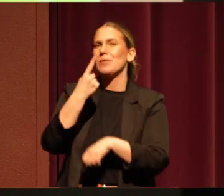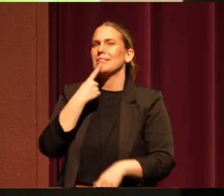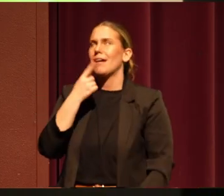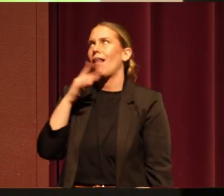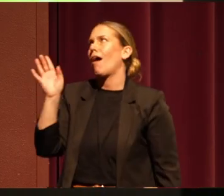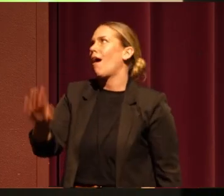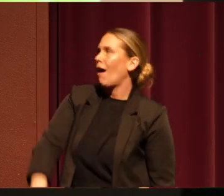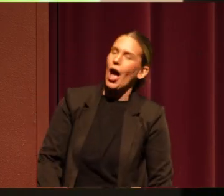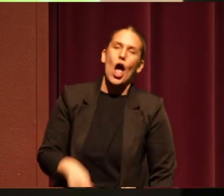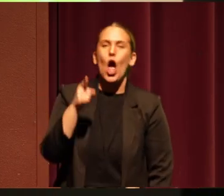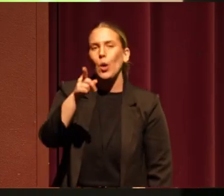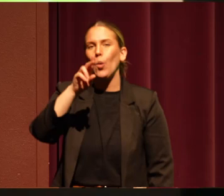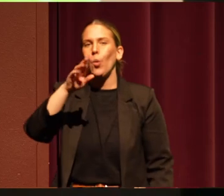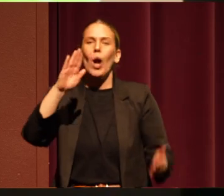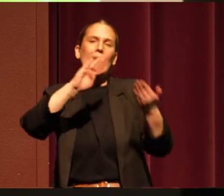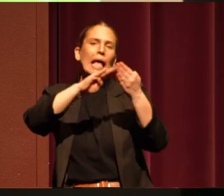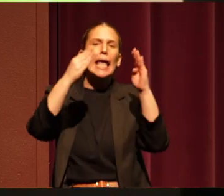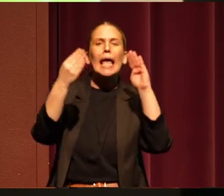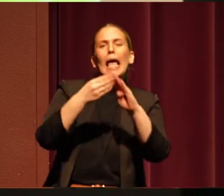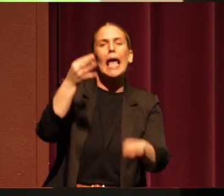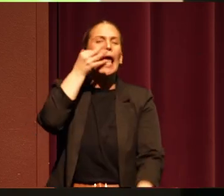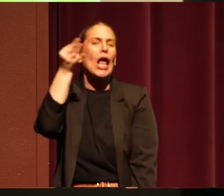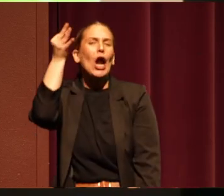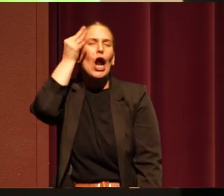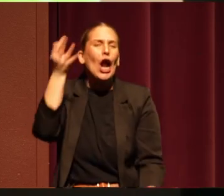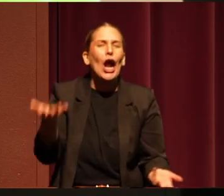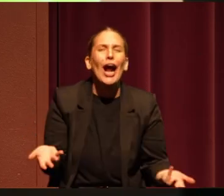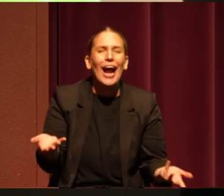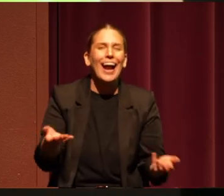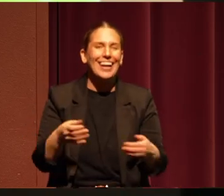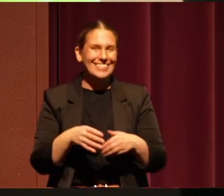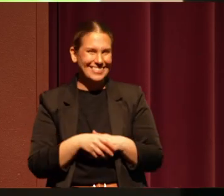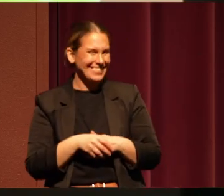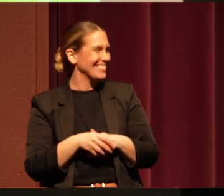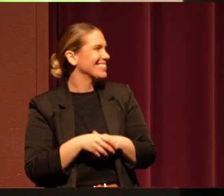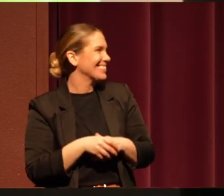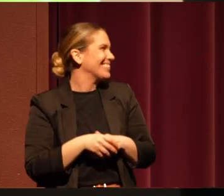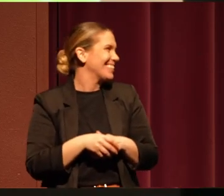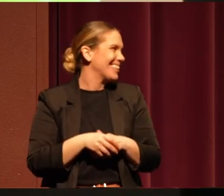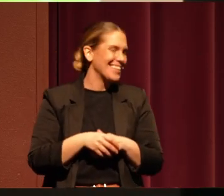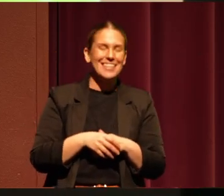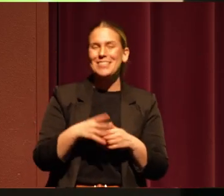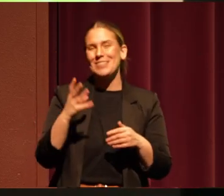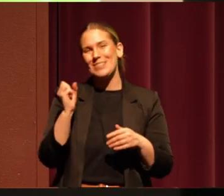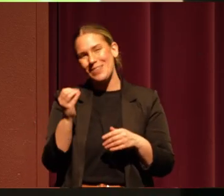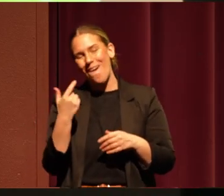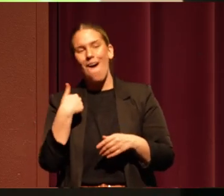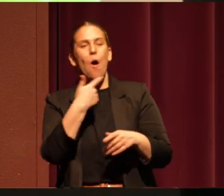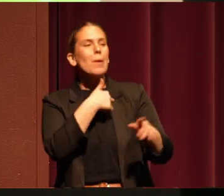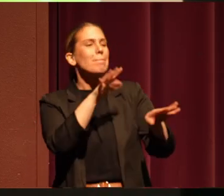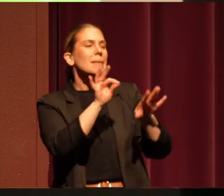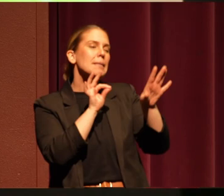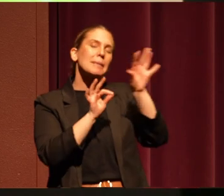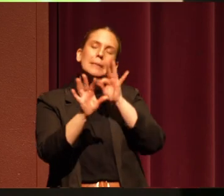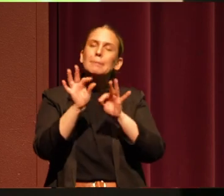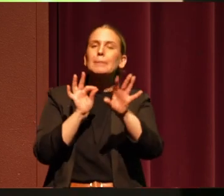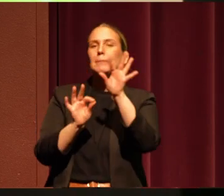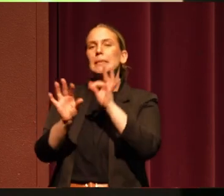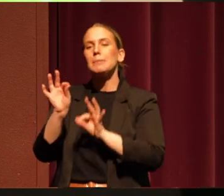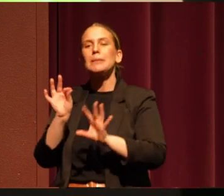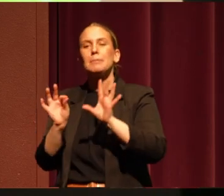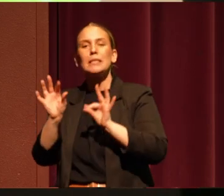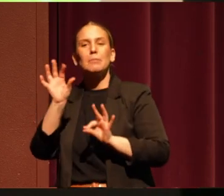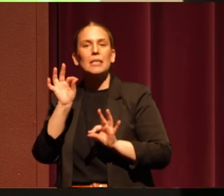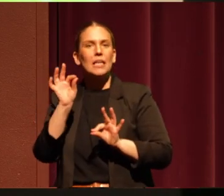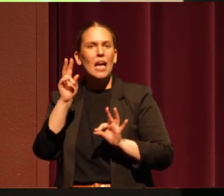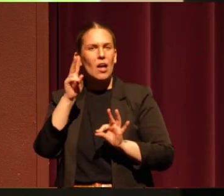urban Indian and get that man a basket. And so we're sitting there and we're huckleberry picking. And we